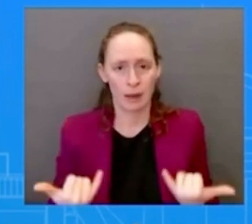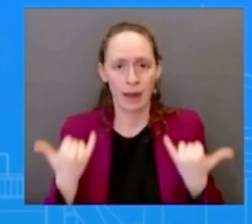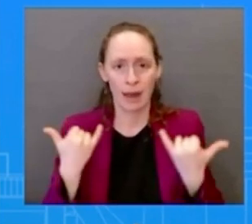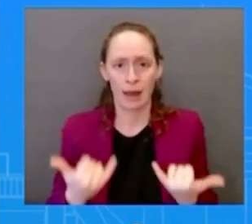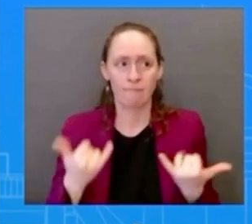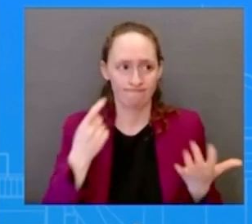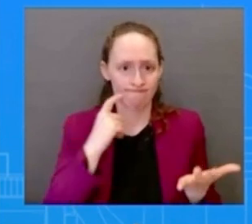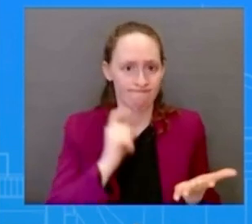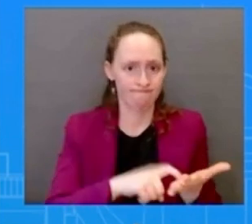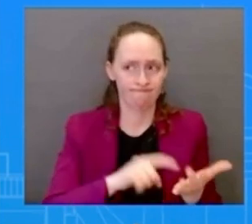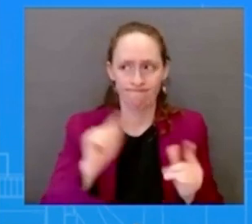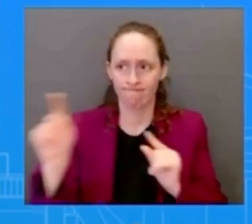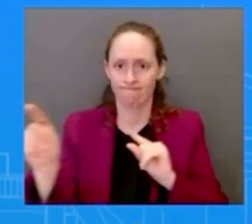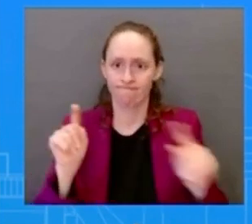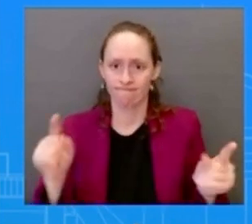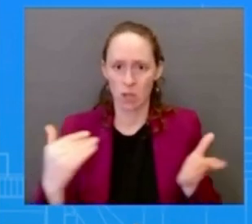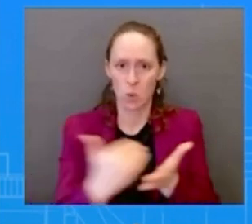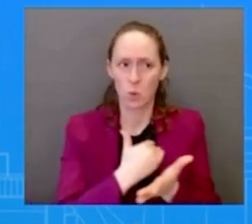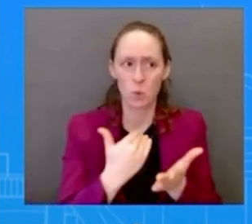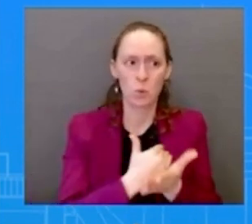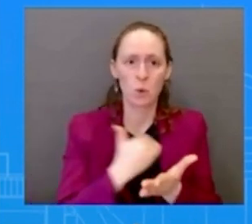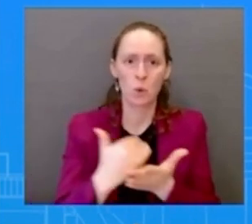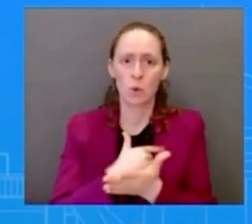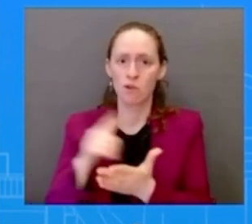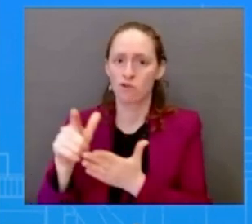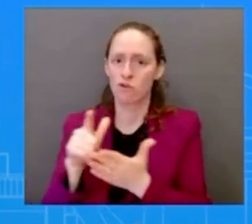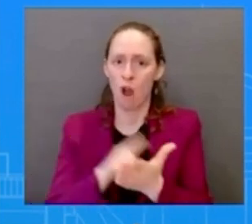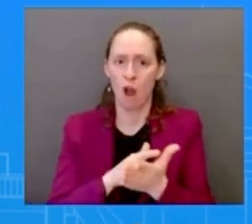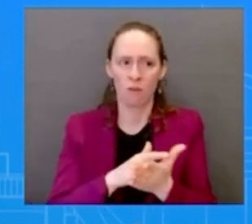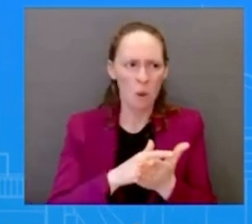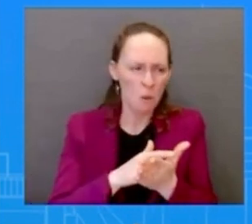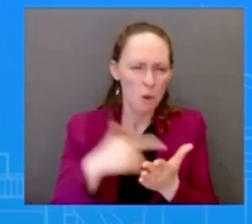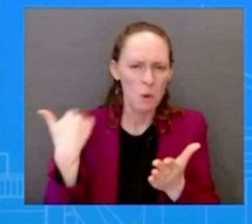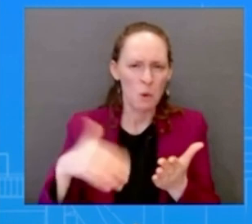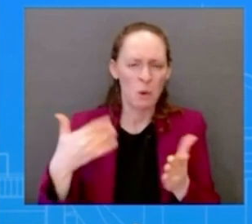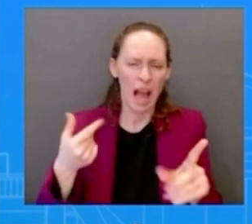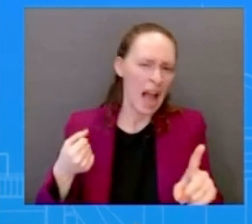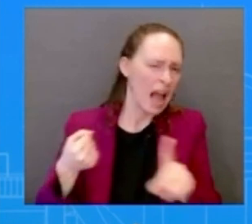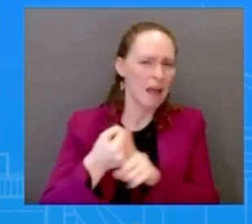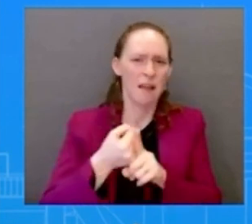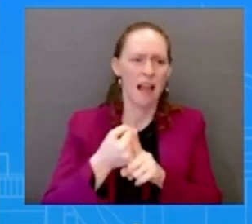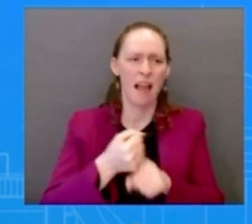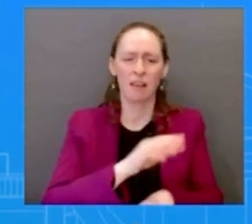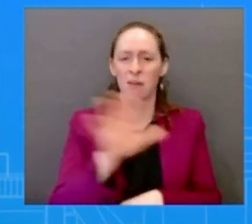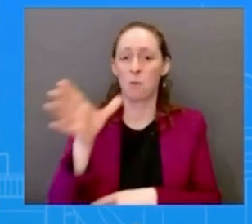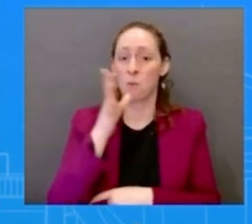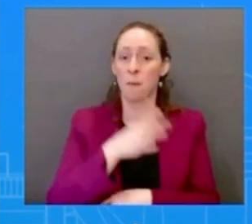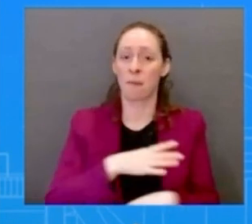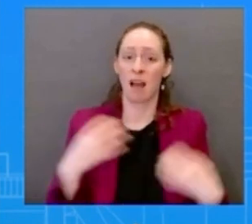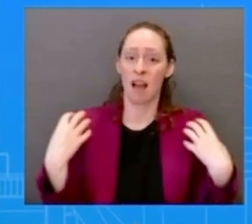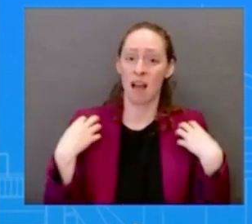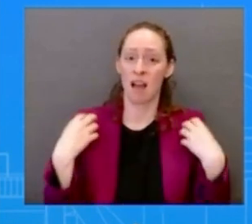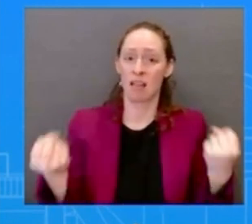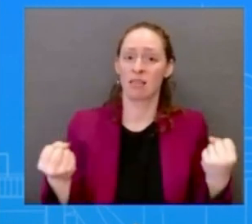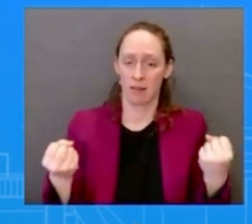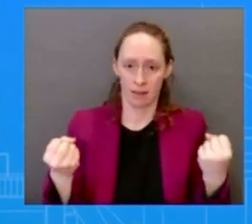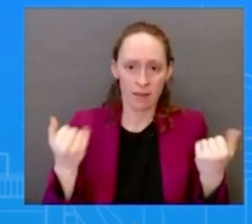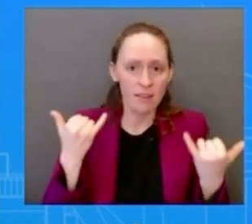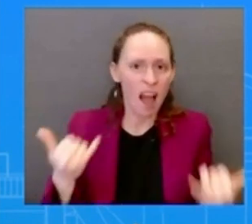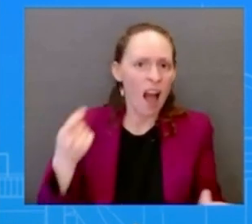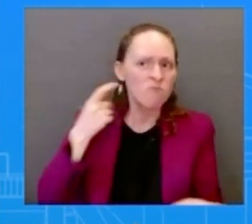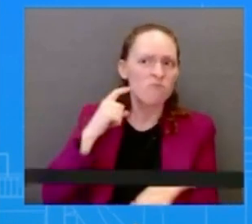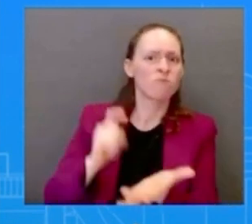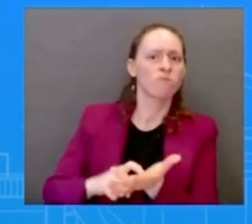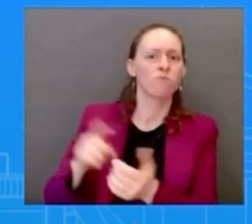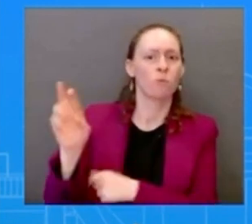women and we're seeing uh you know national republicans talking about uh a national ban again that is